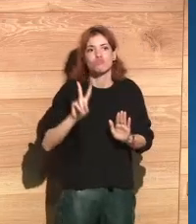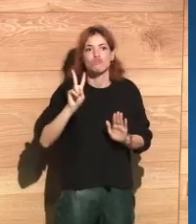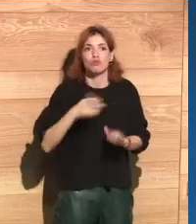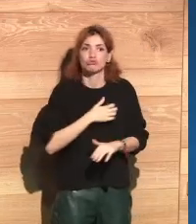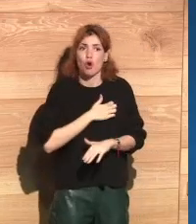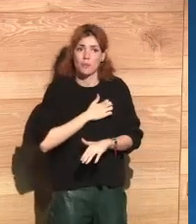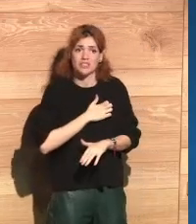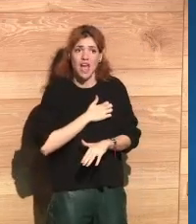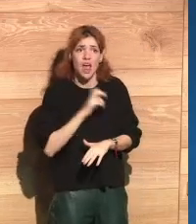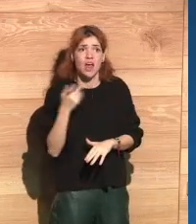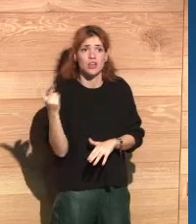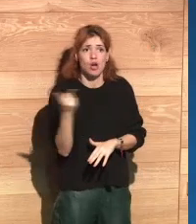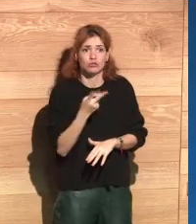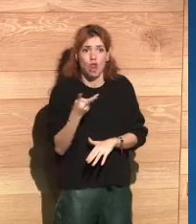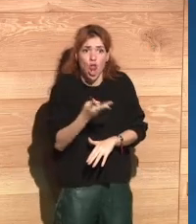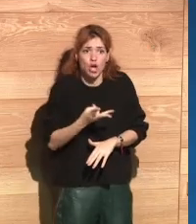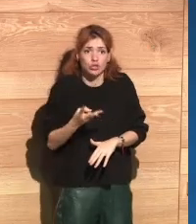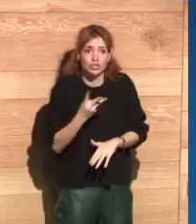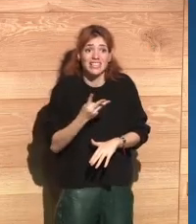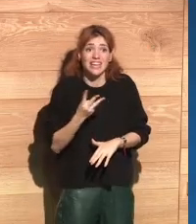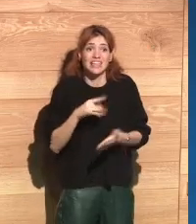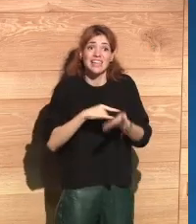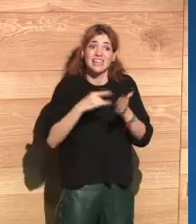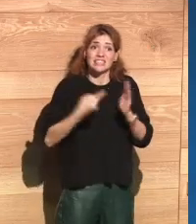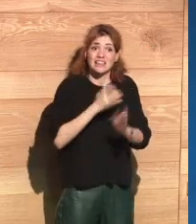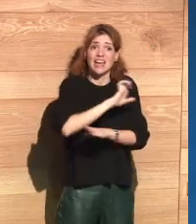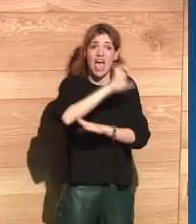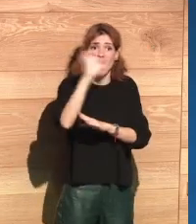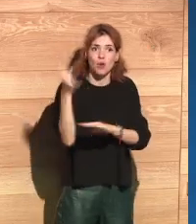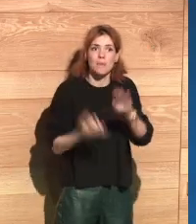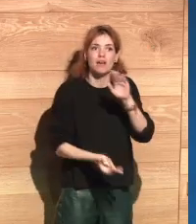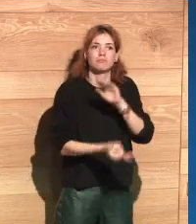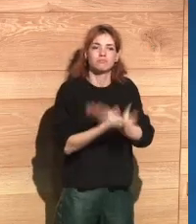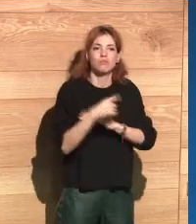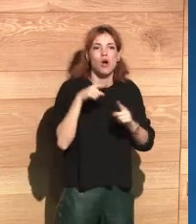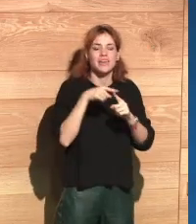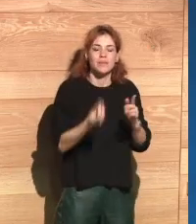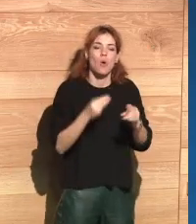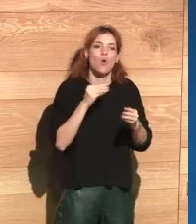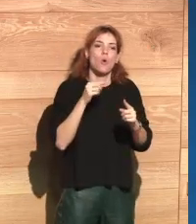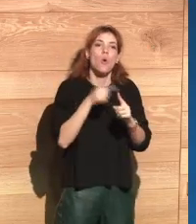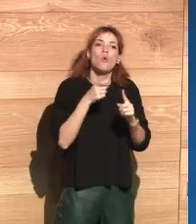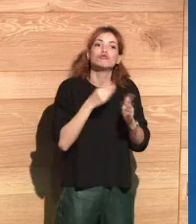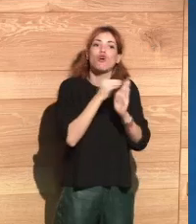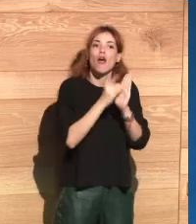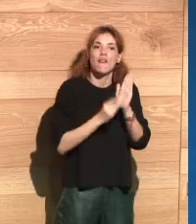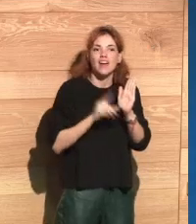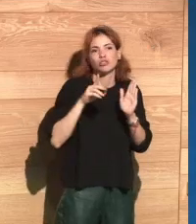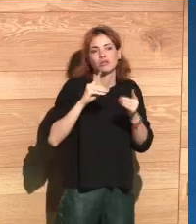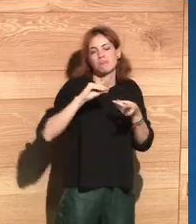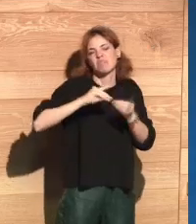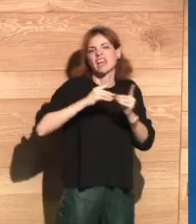delegates, have sat down and presented the European strategy